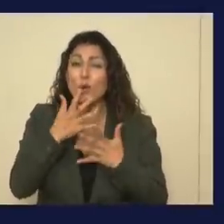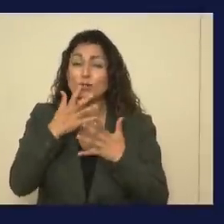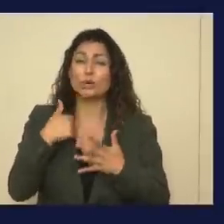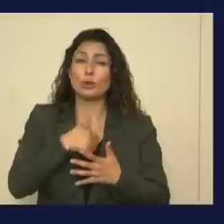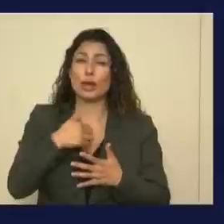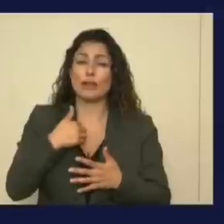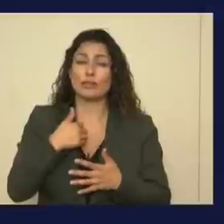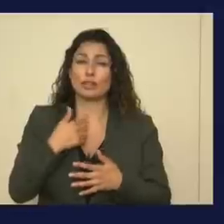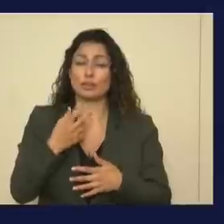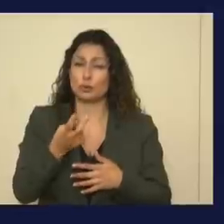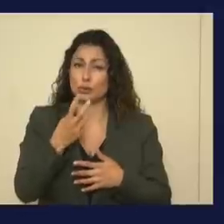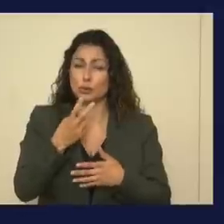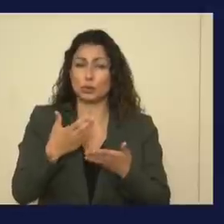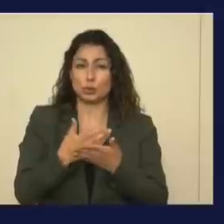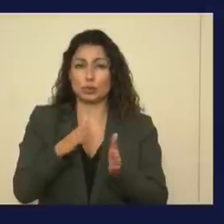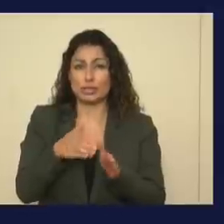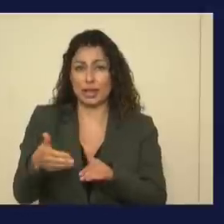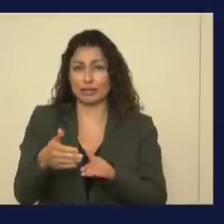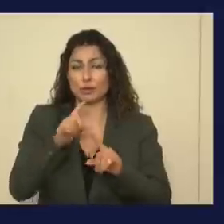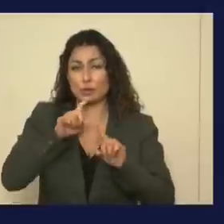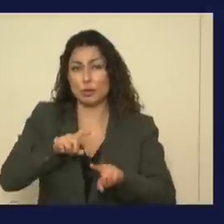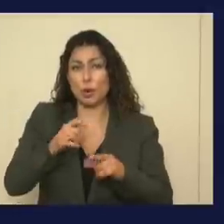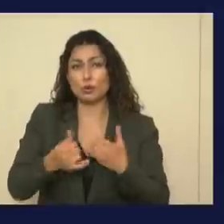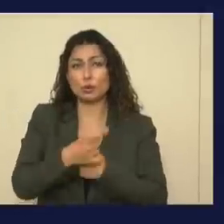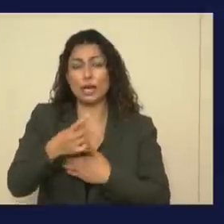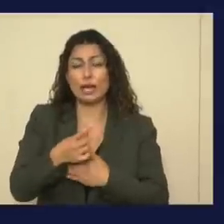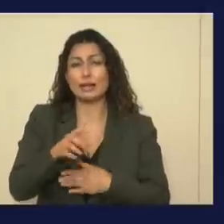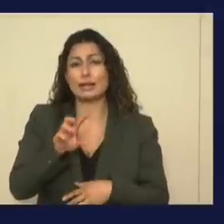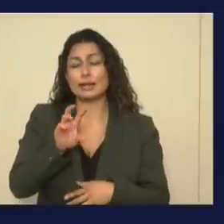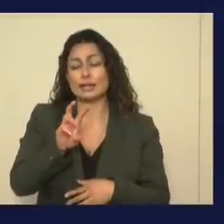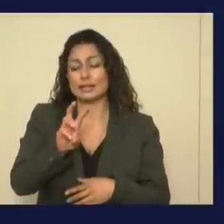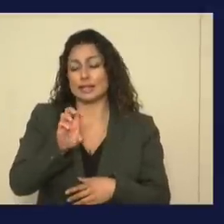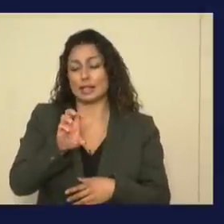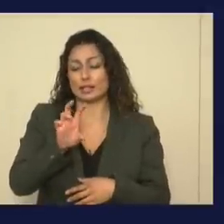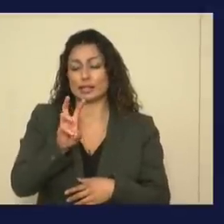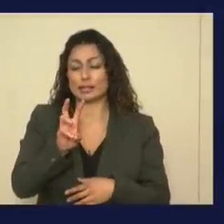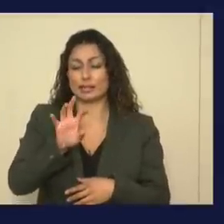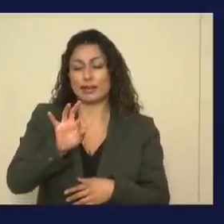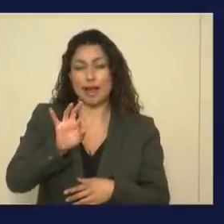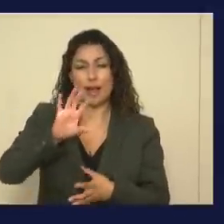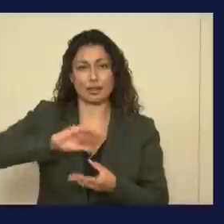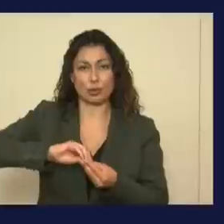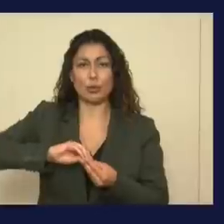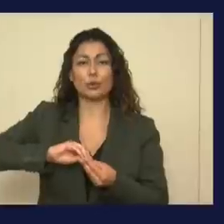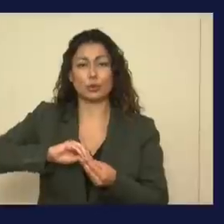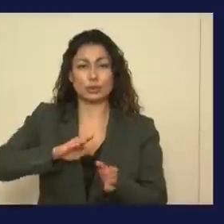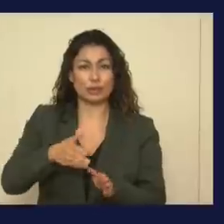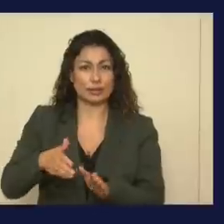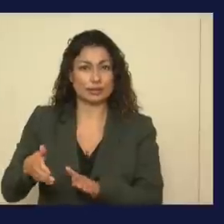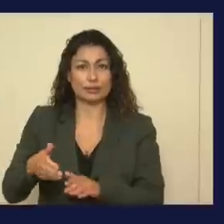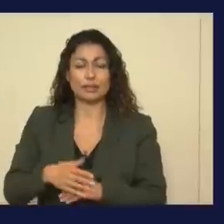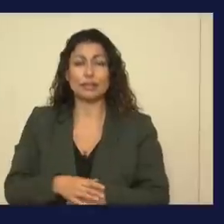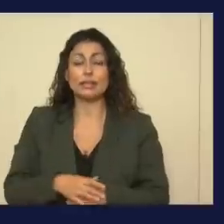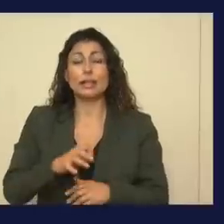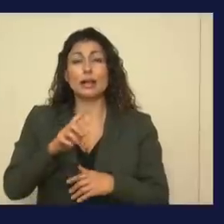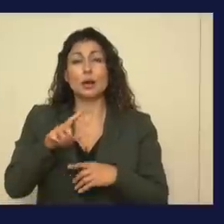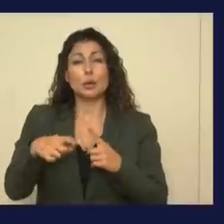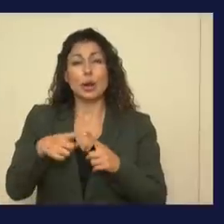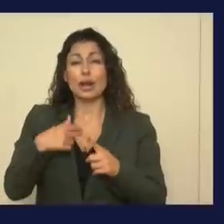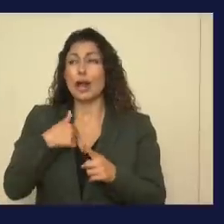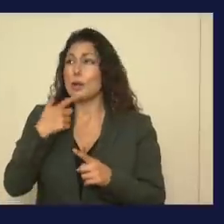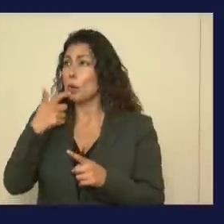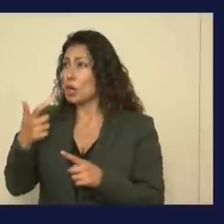we have two new deaths to report today. That's 669. And again, when I watch